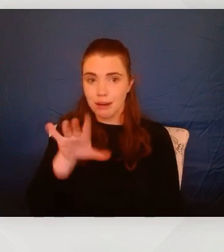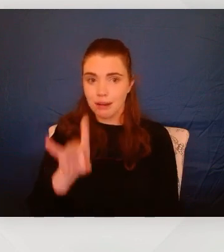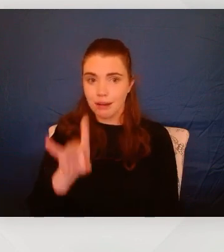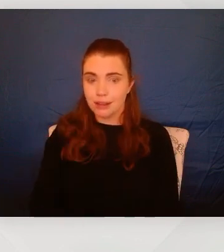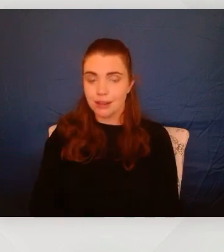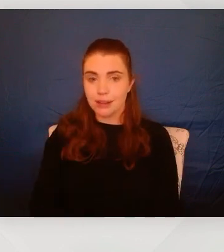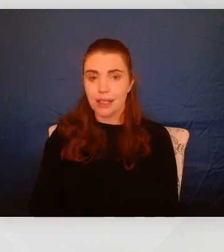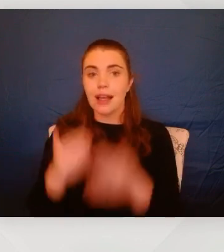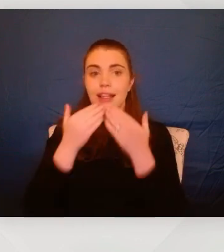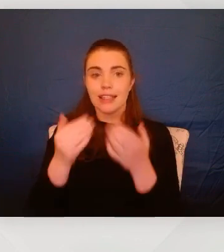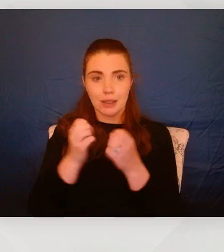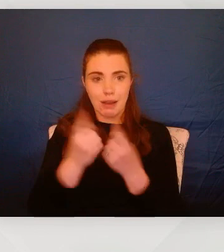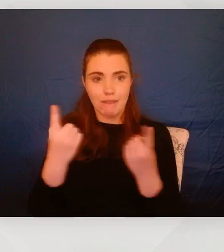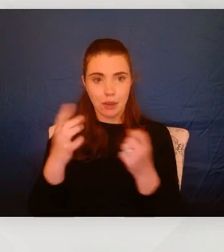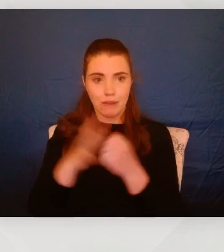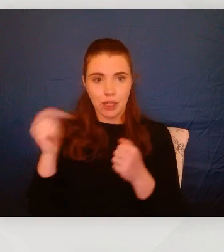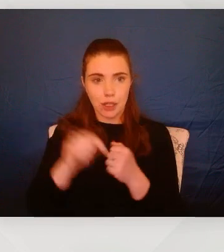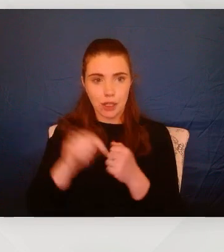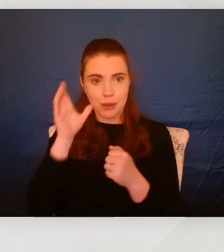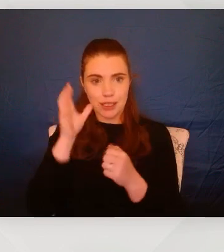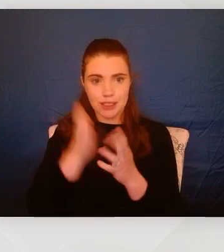Thanks for everyone for taking up your lunch to come and listen.